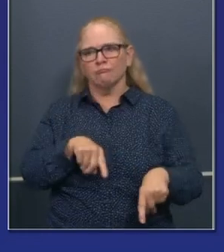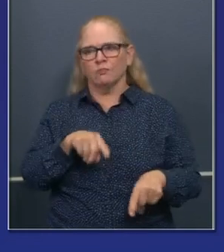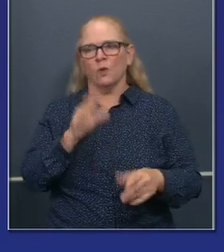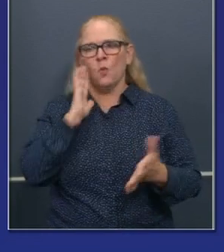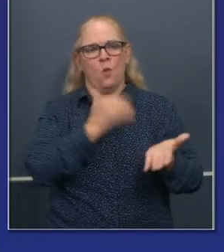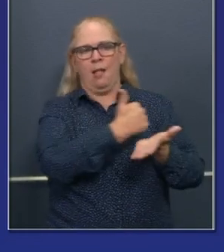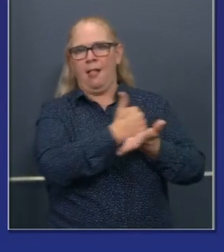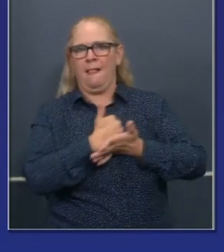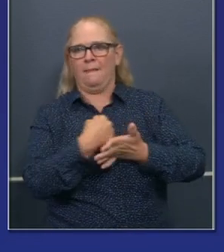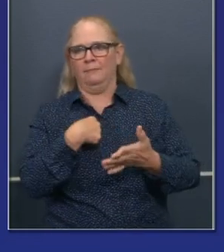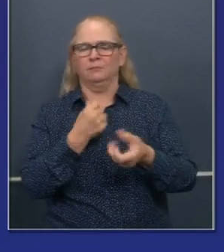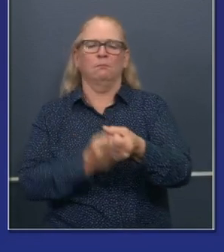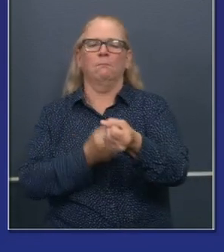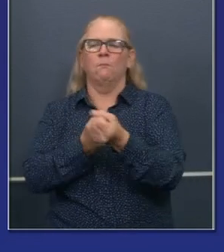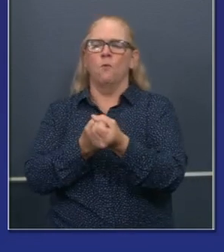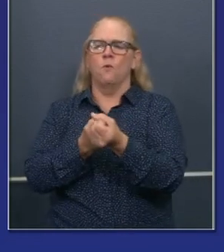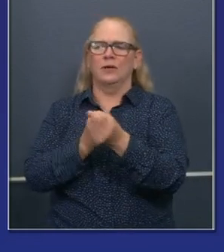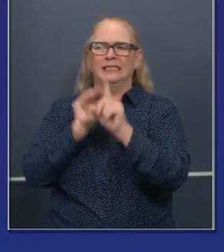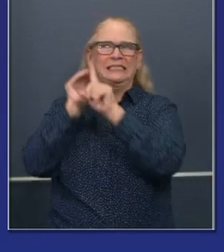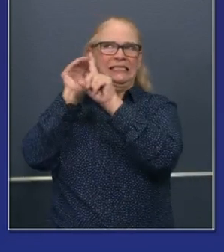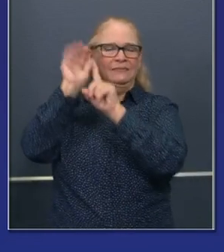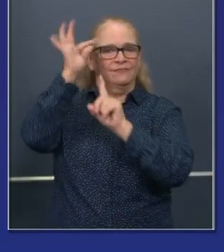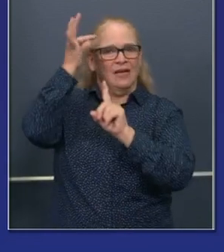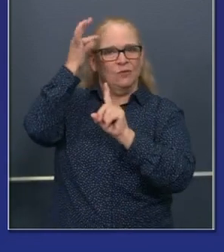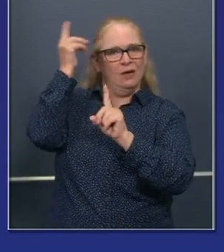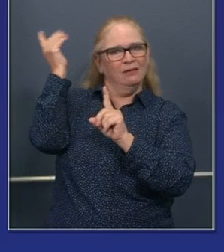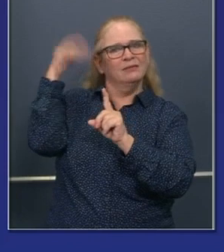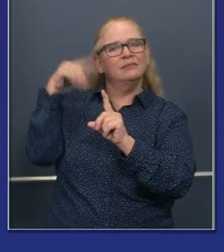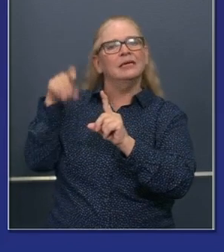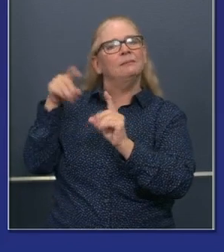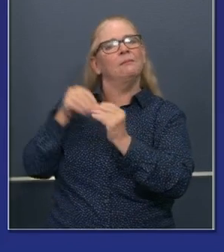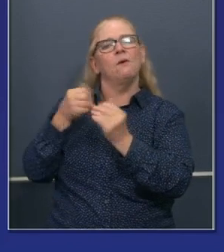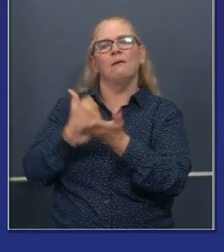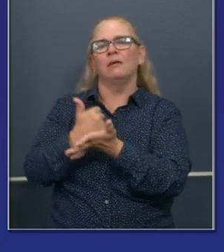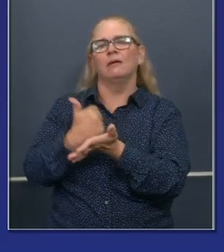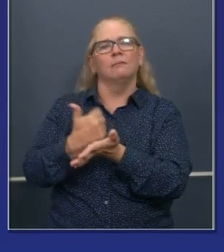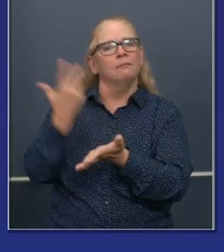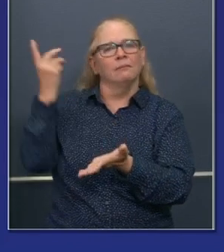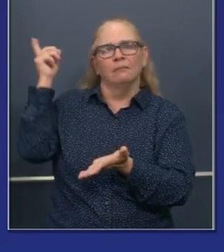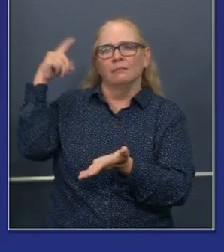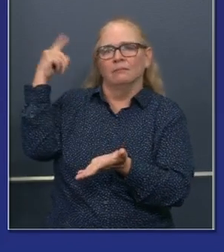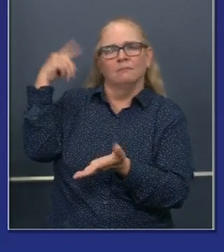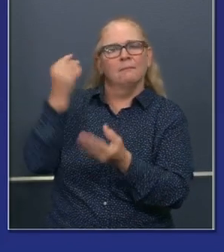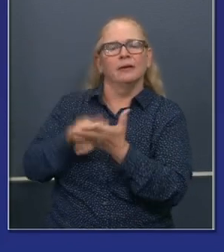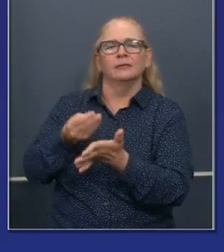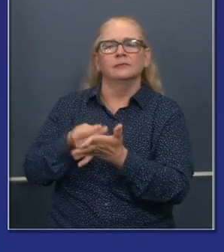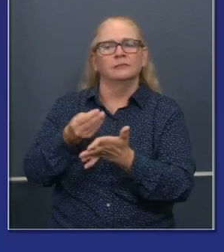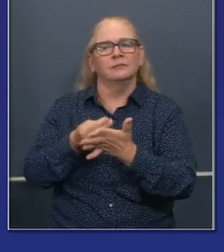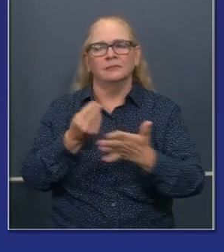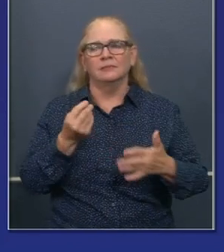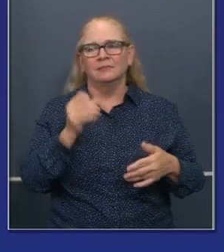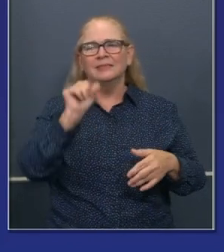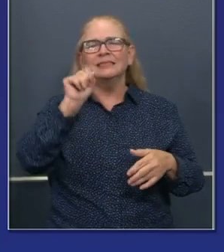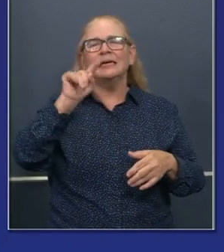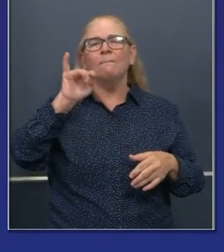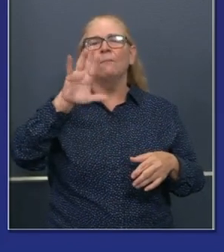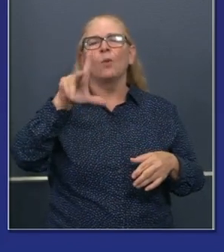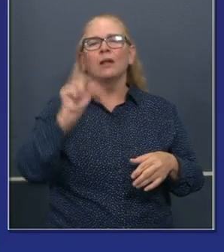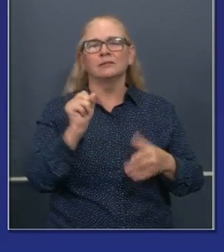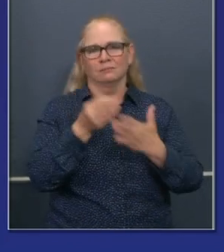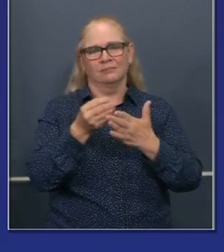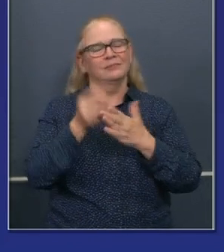for federal stimulus dollars. This was around the times of the last CARE Act fund, but also that letter is